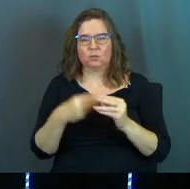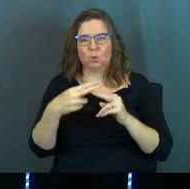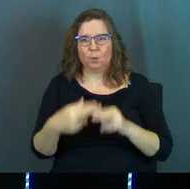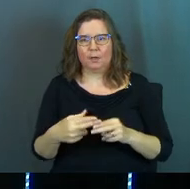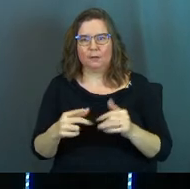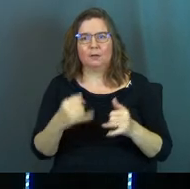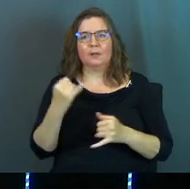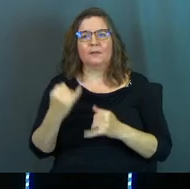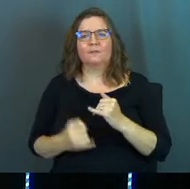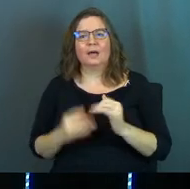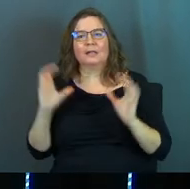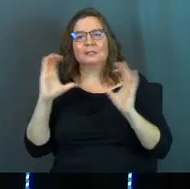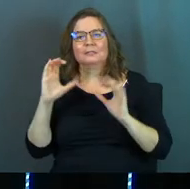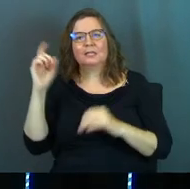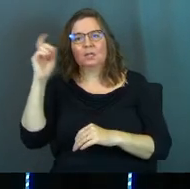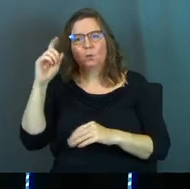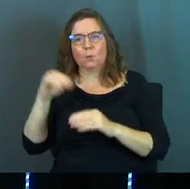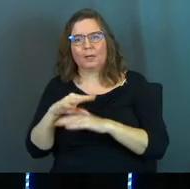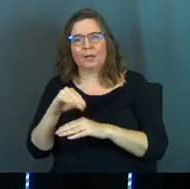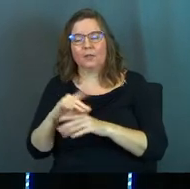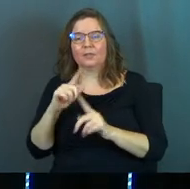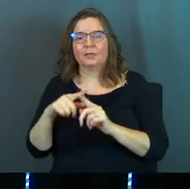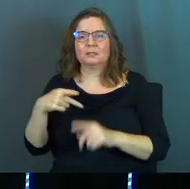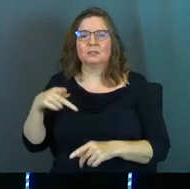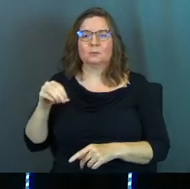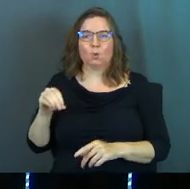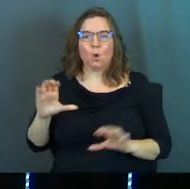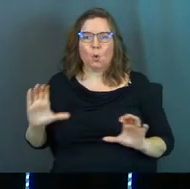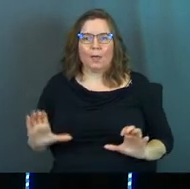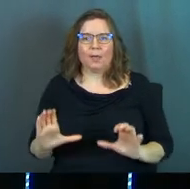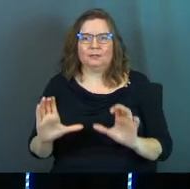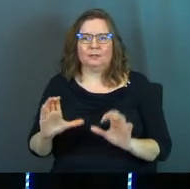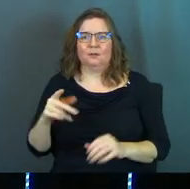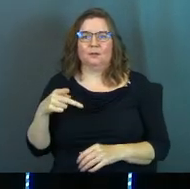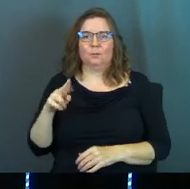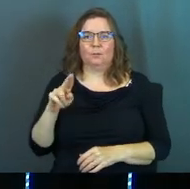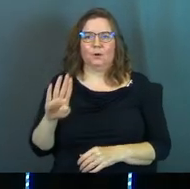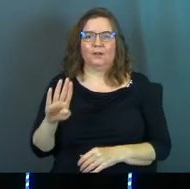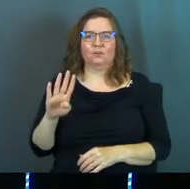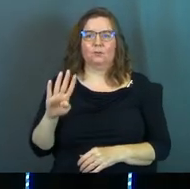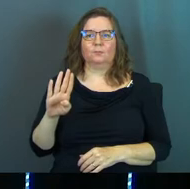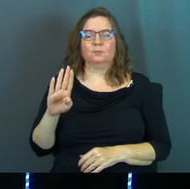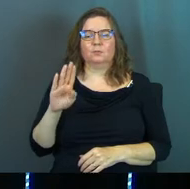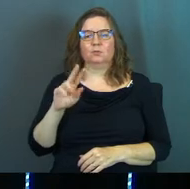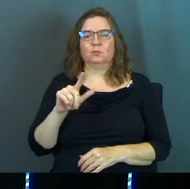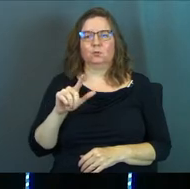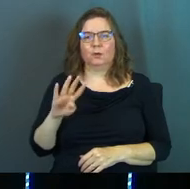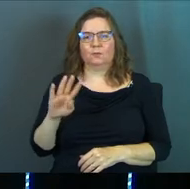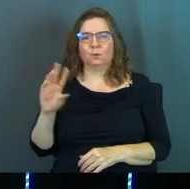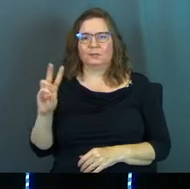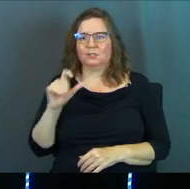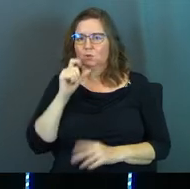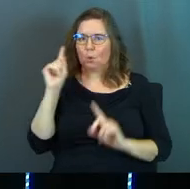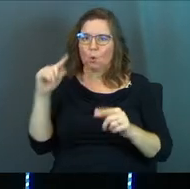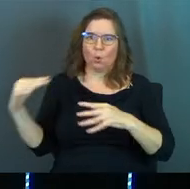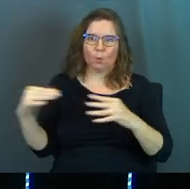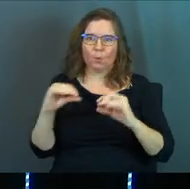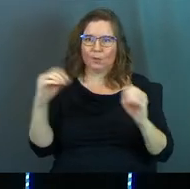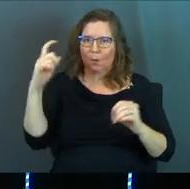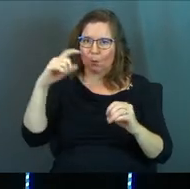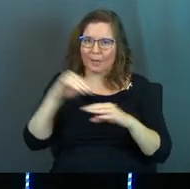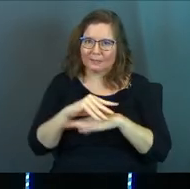And then finally, seeking wise counsel. This is proactive. Proverbs 24, 6. So don't go to war without wise guidance.